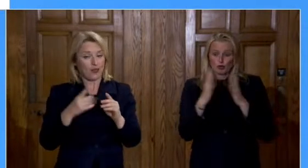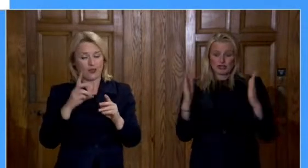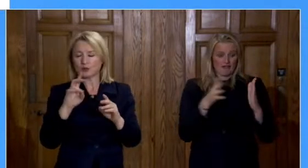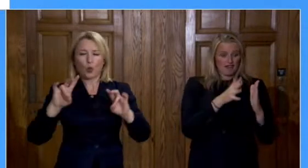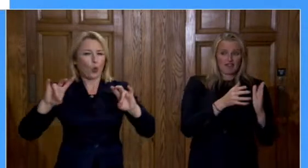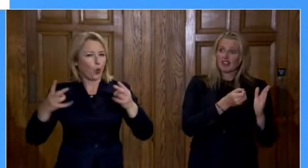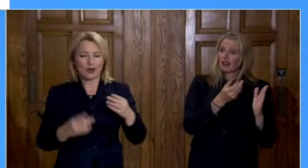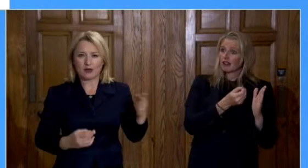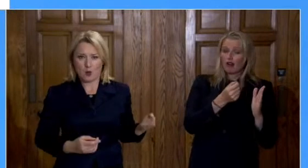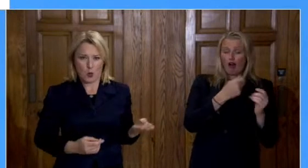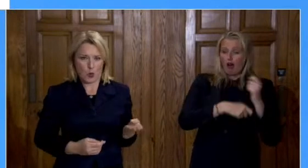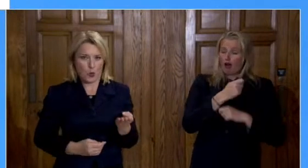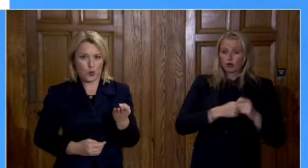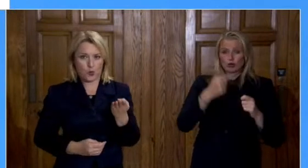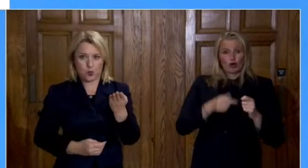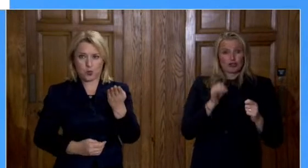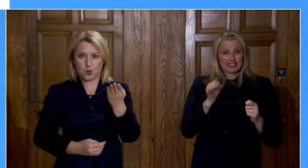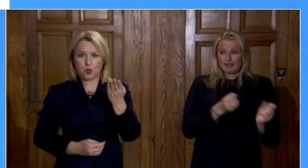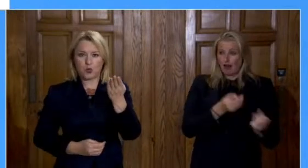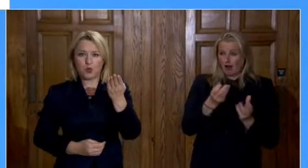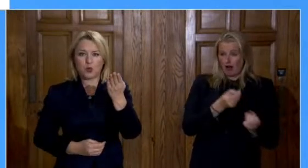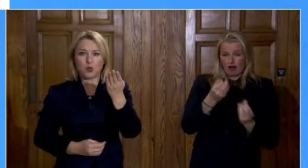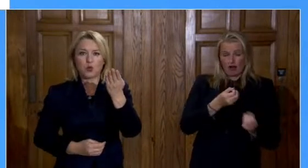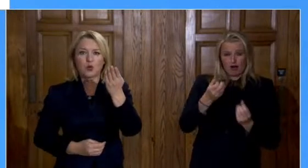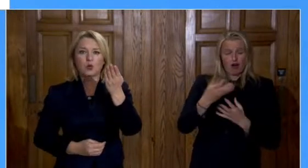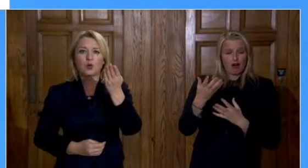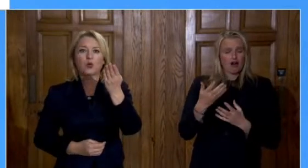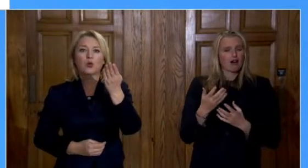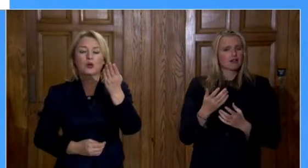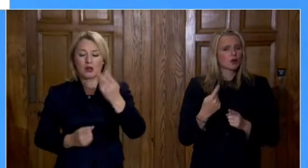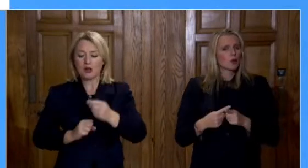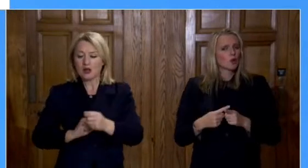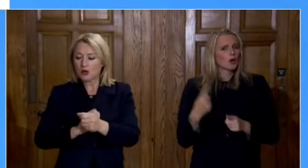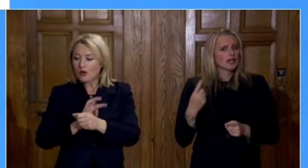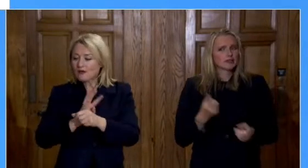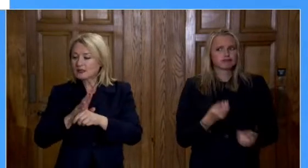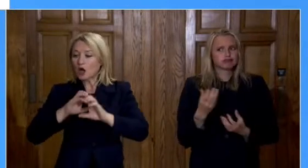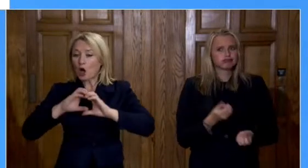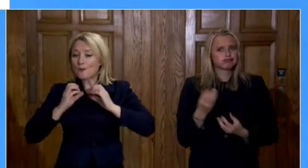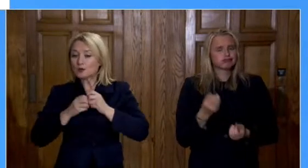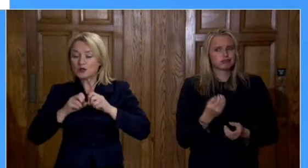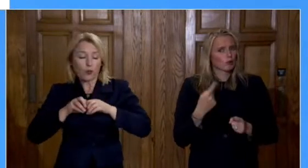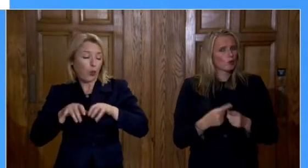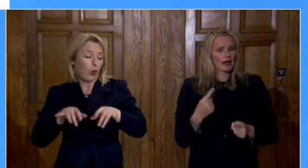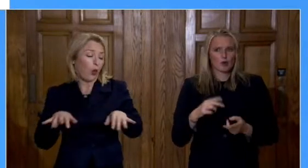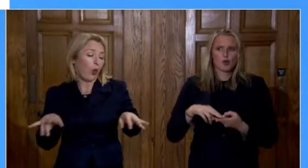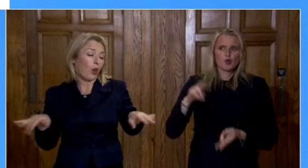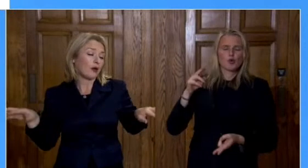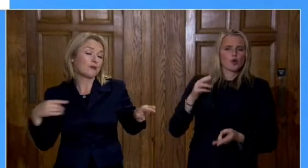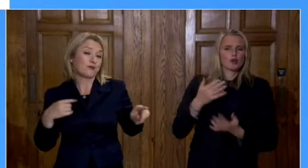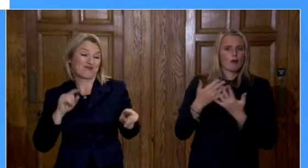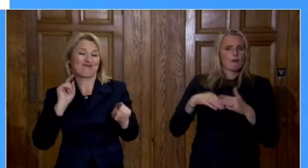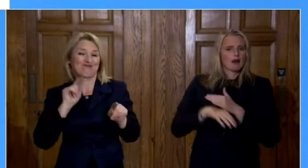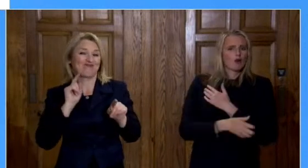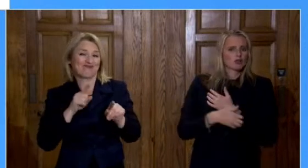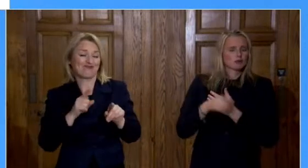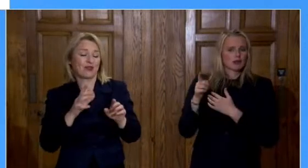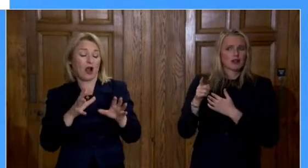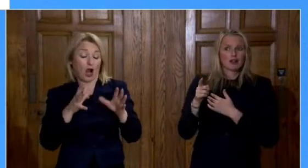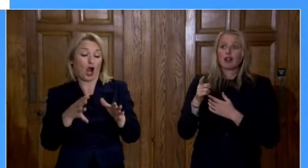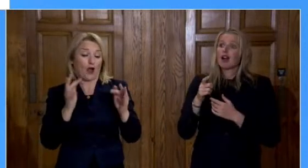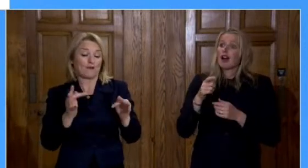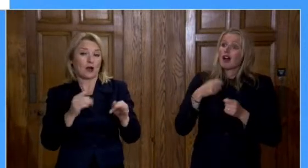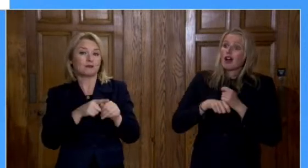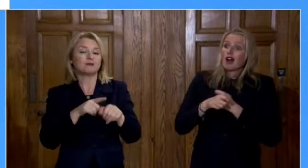an increased number of cases in the community can lead to increased hospital admissions, increased ICU